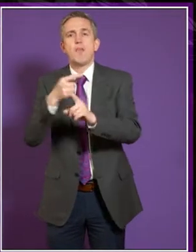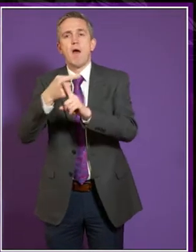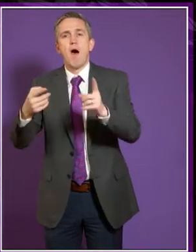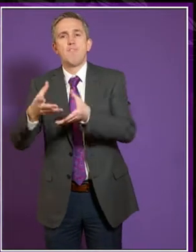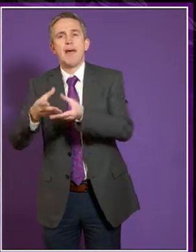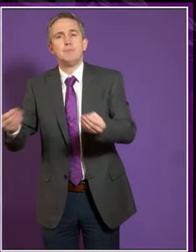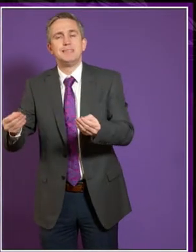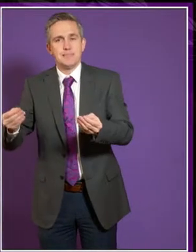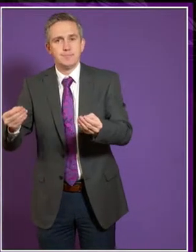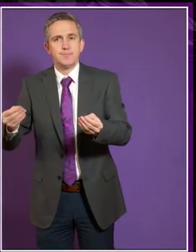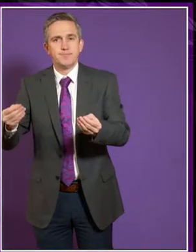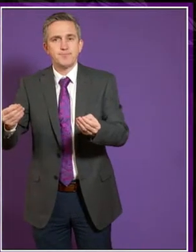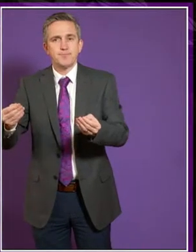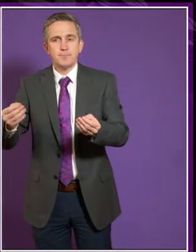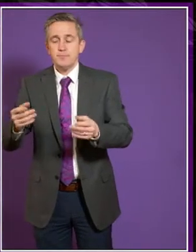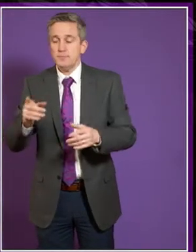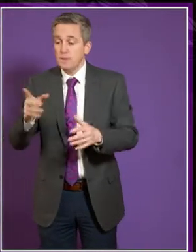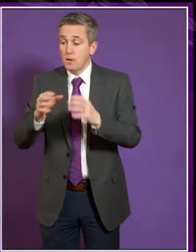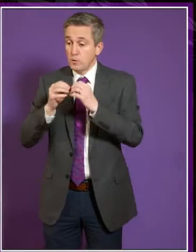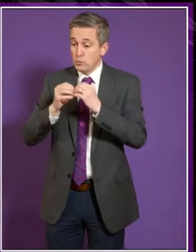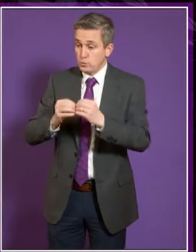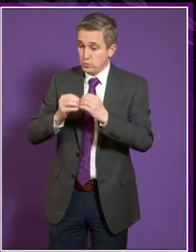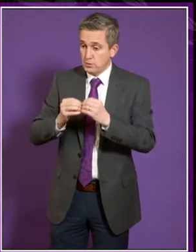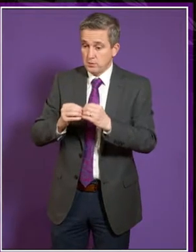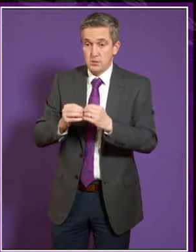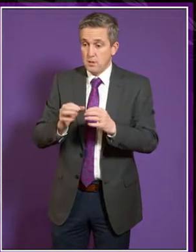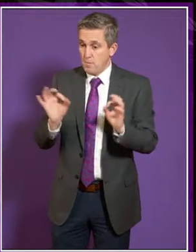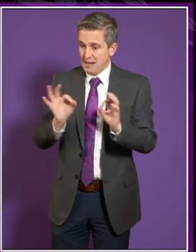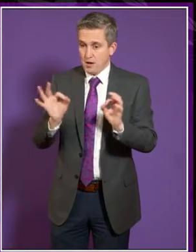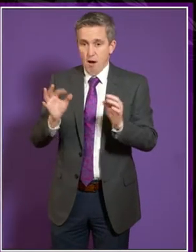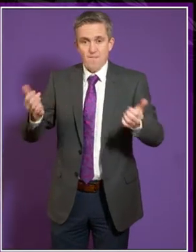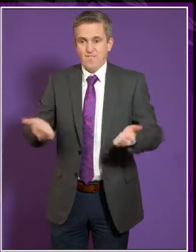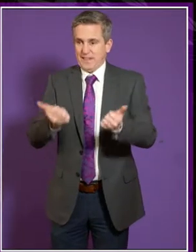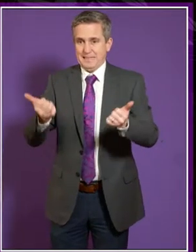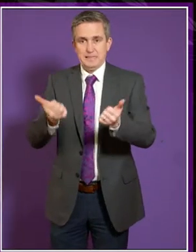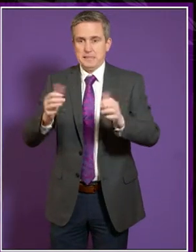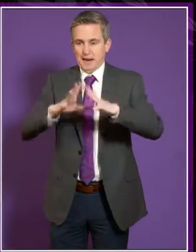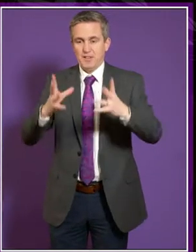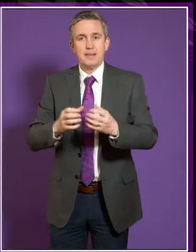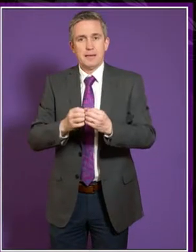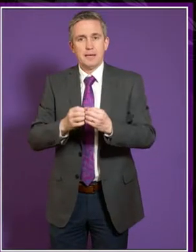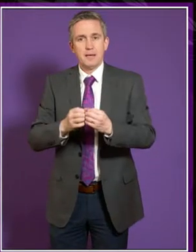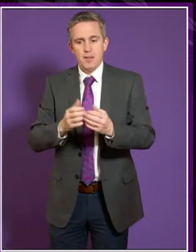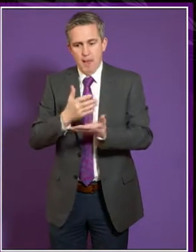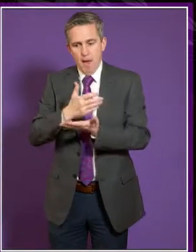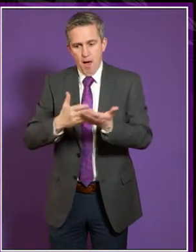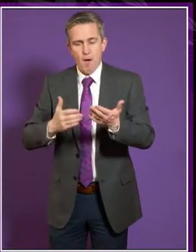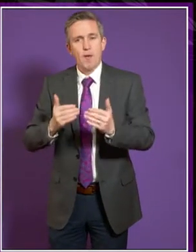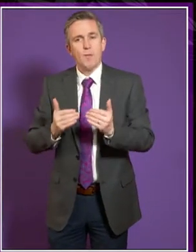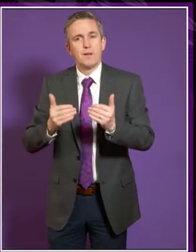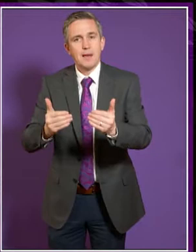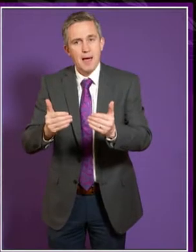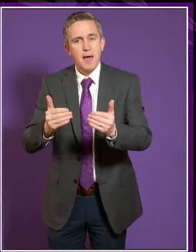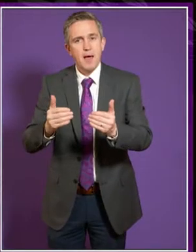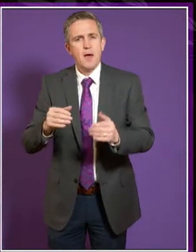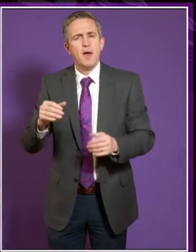And that experience, although the student may not have completed their immediate goals, is something they can build on for the future. And I think we